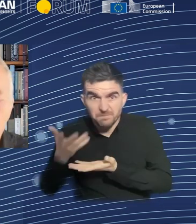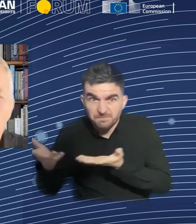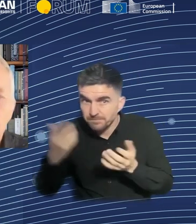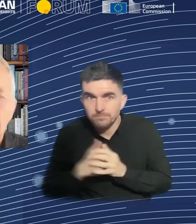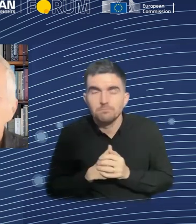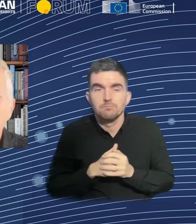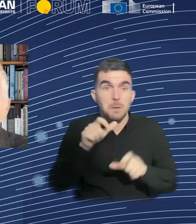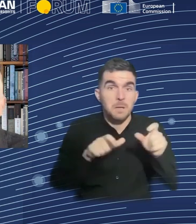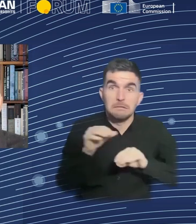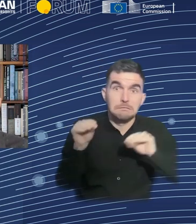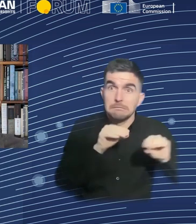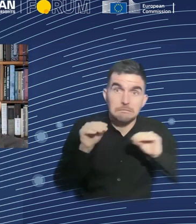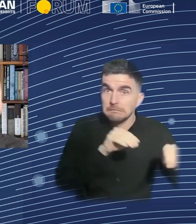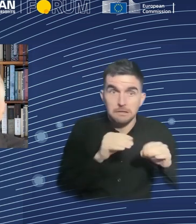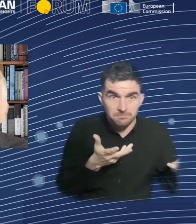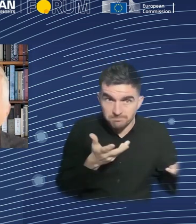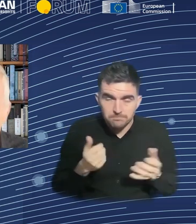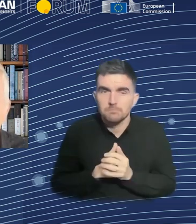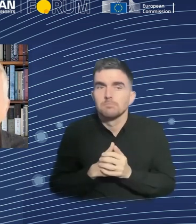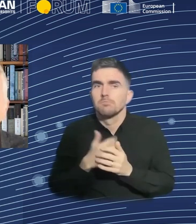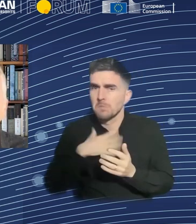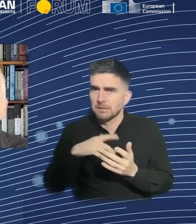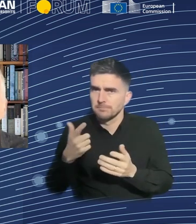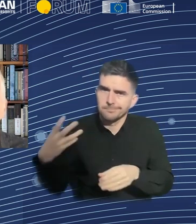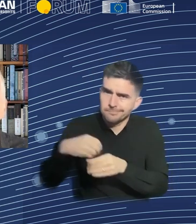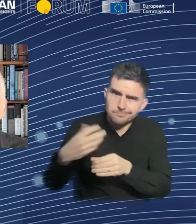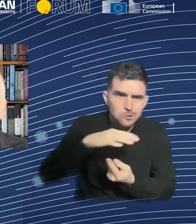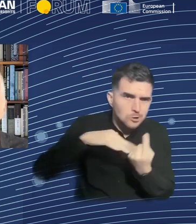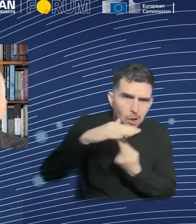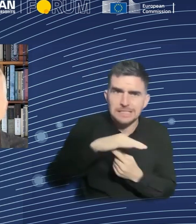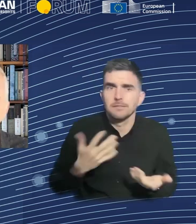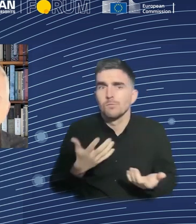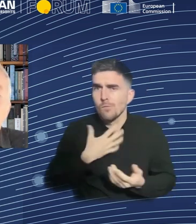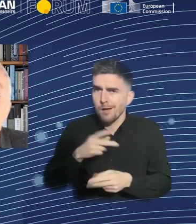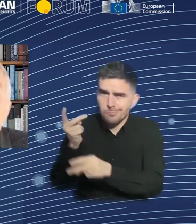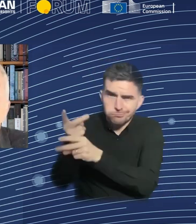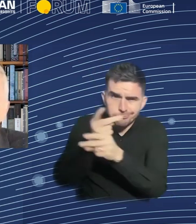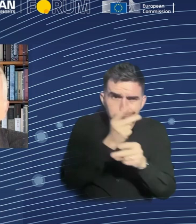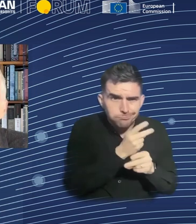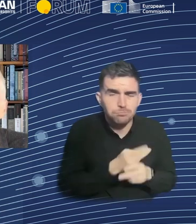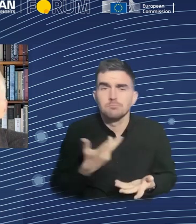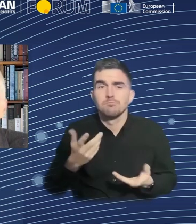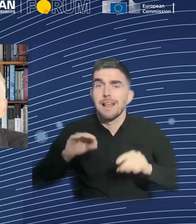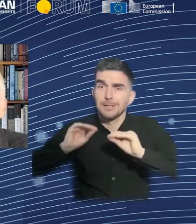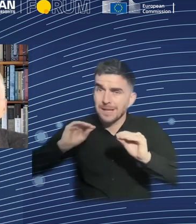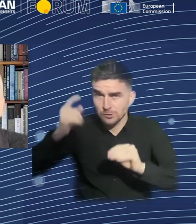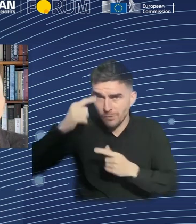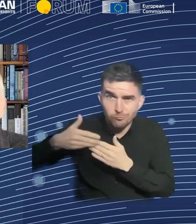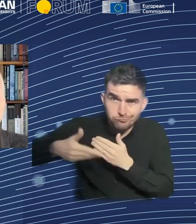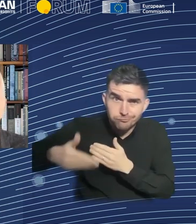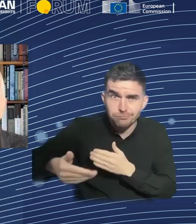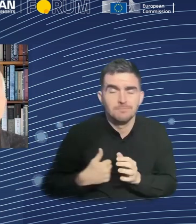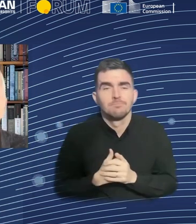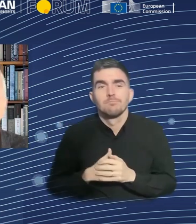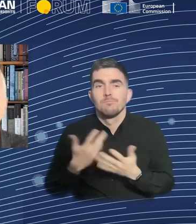routing out bias, caring for each other, educating the next generation, and enjoying the fruits of shared prosperity by